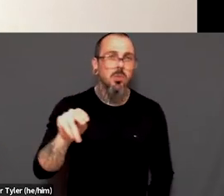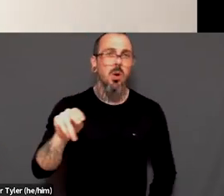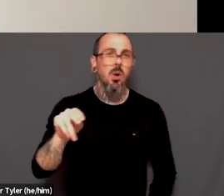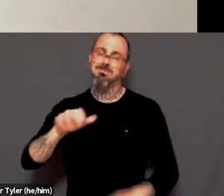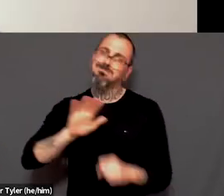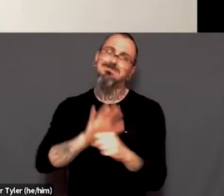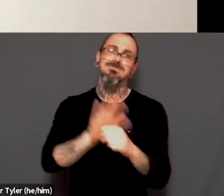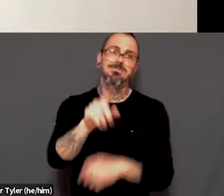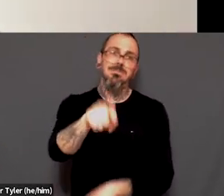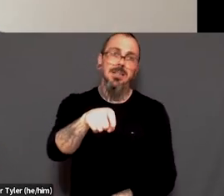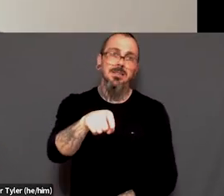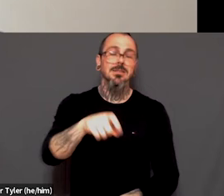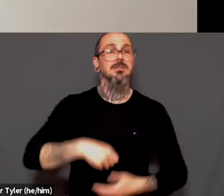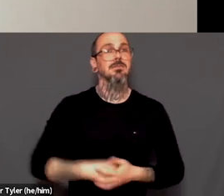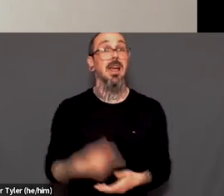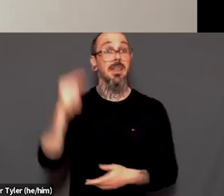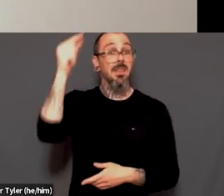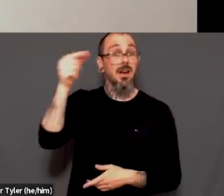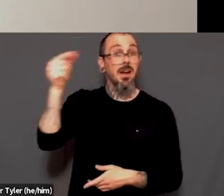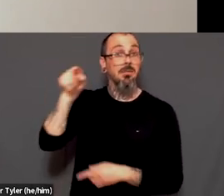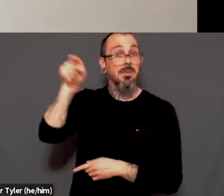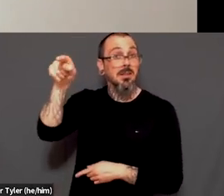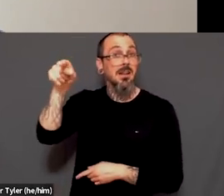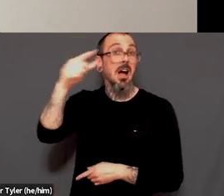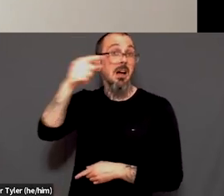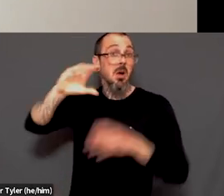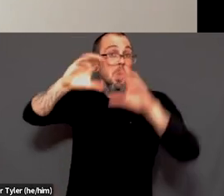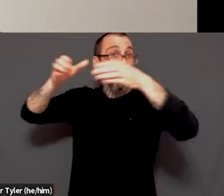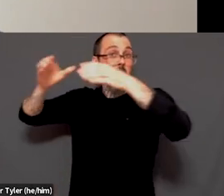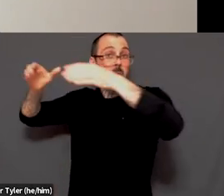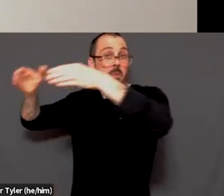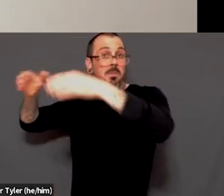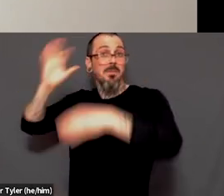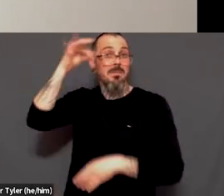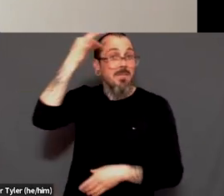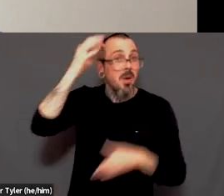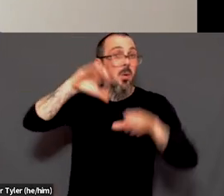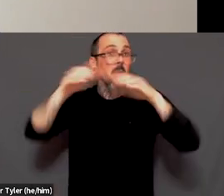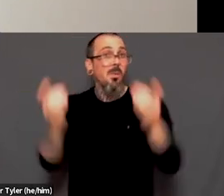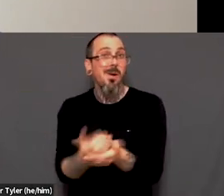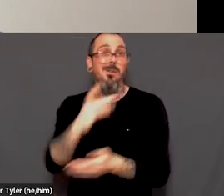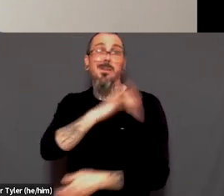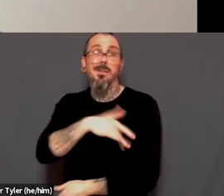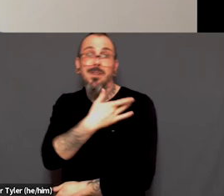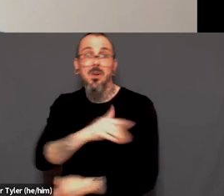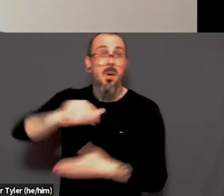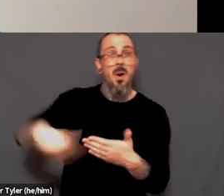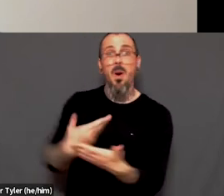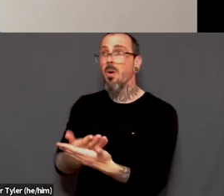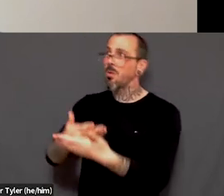our government accountable, governments accountable globally as well. Um, because, you know,